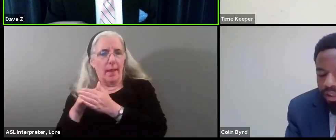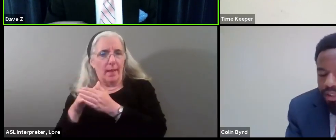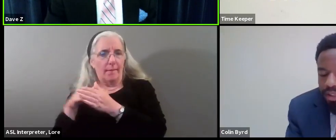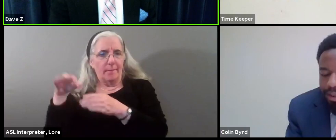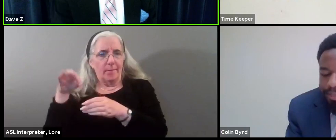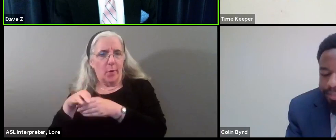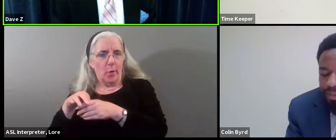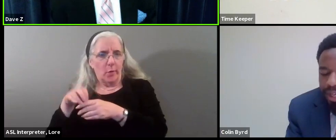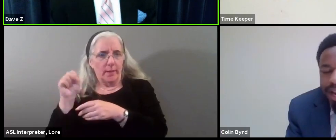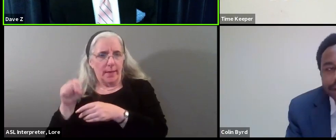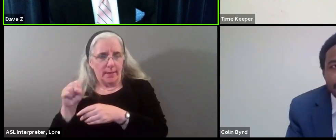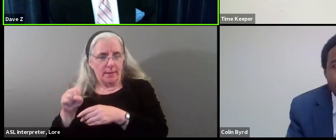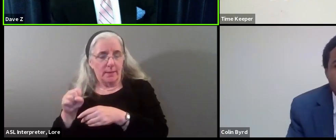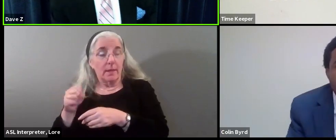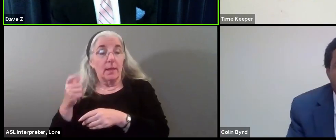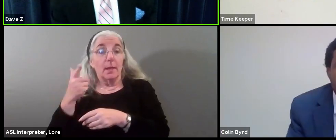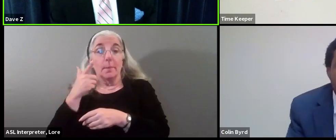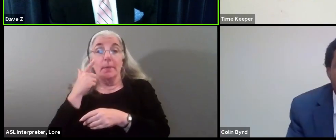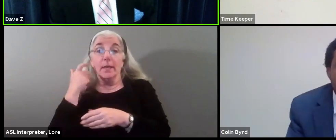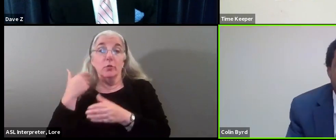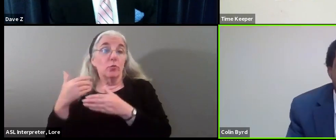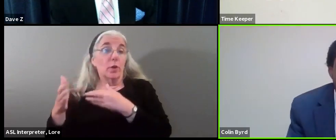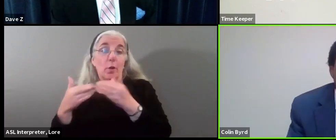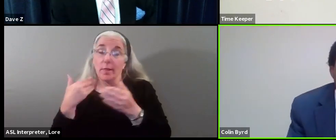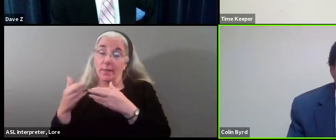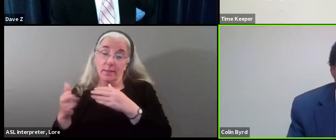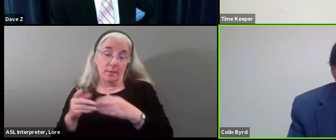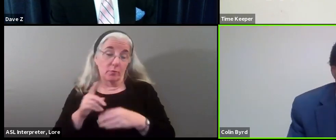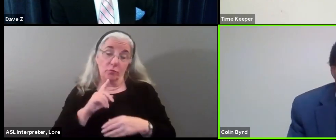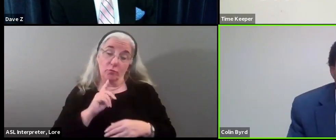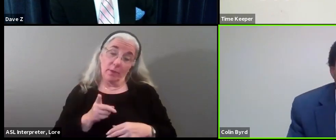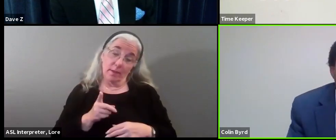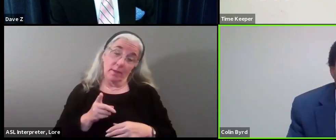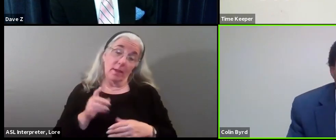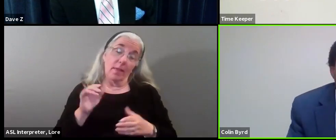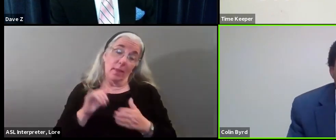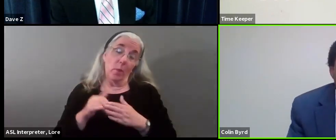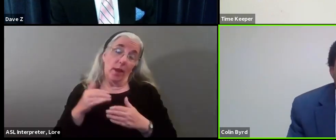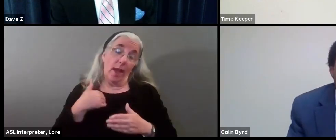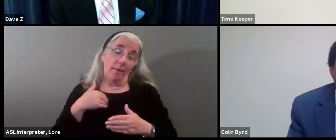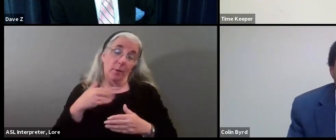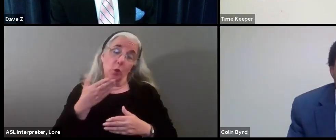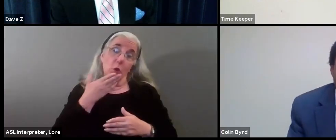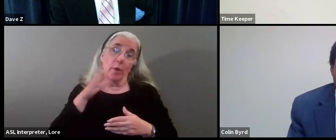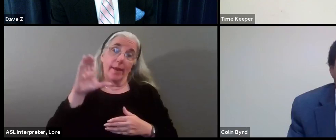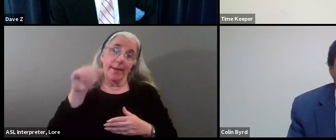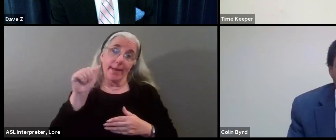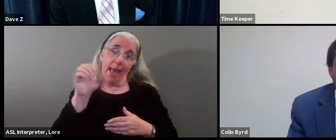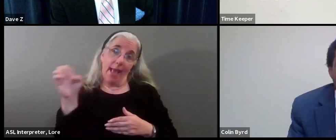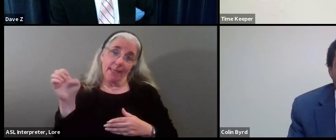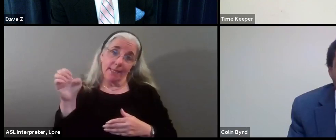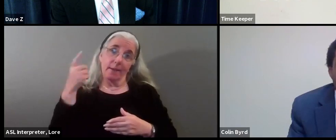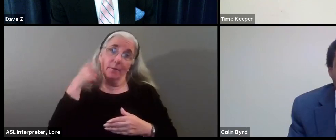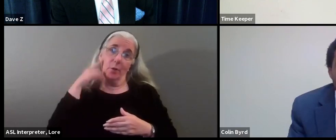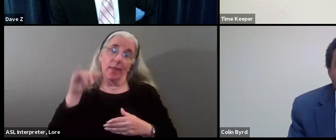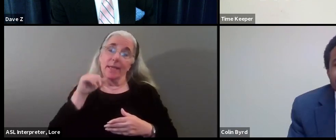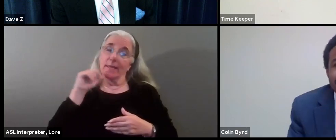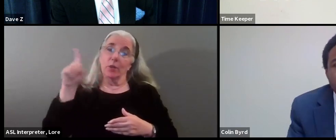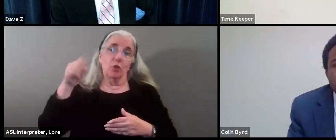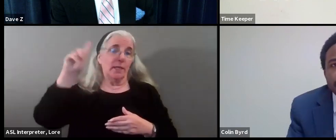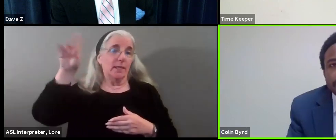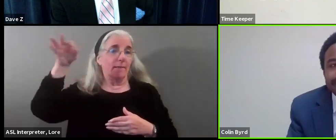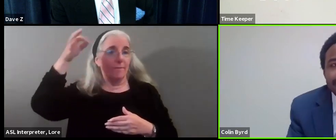uh, regardless, uh, the reality is, um, there, there is a case to be made for it. Um, um, not just at the federal level,